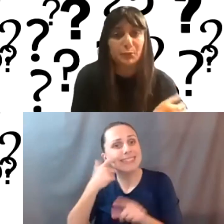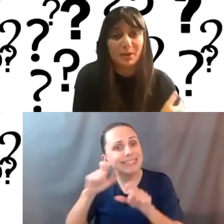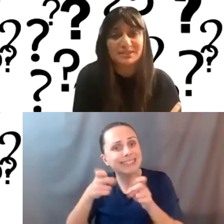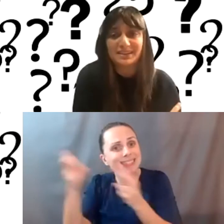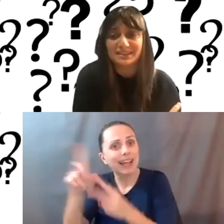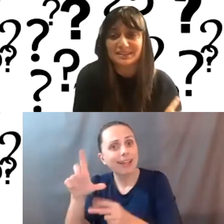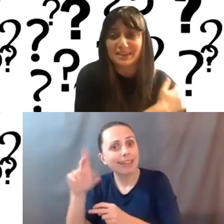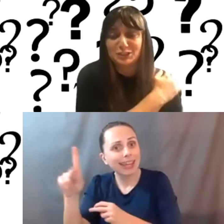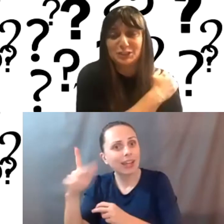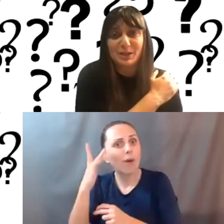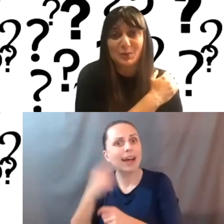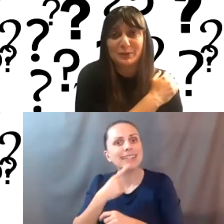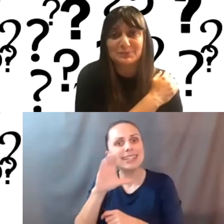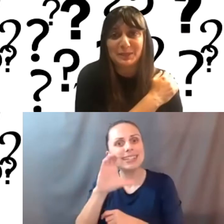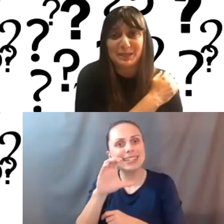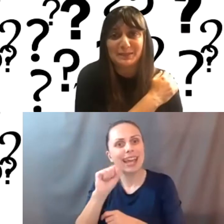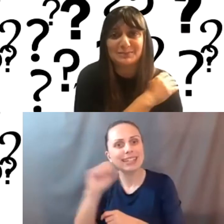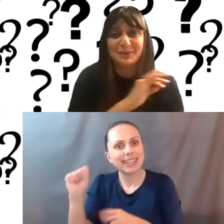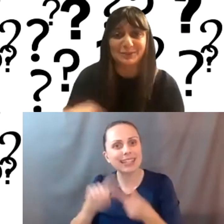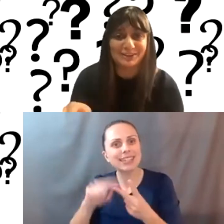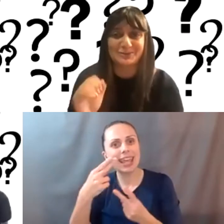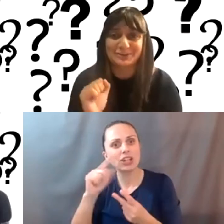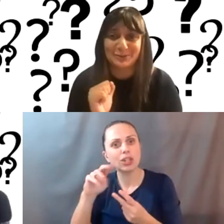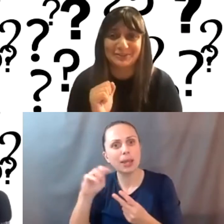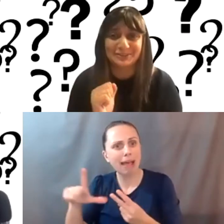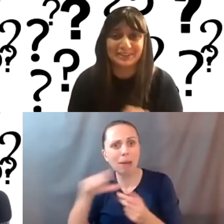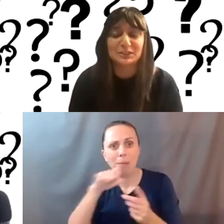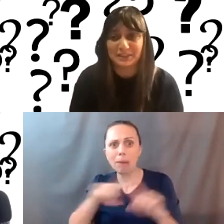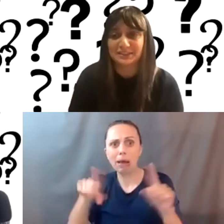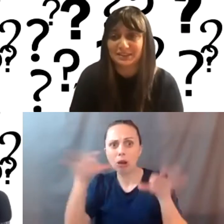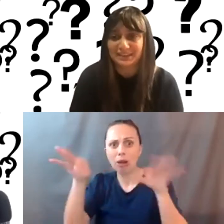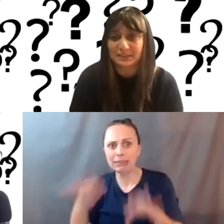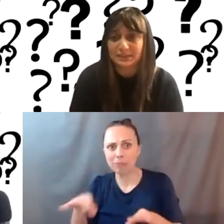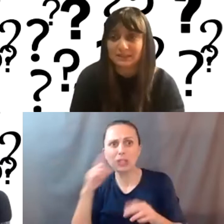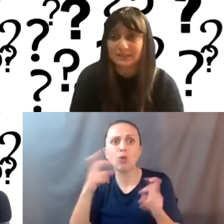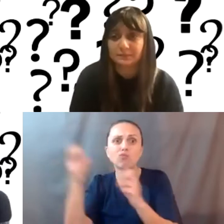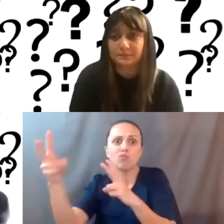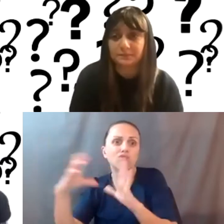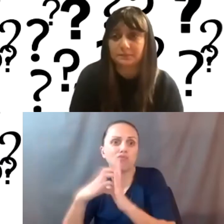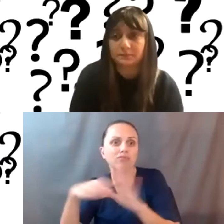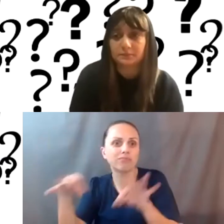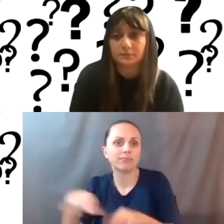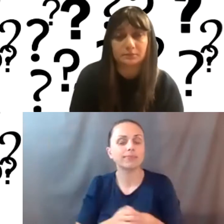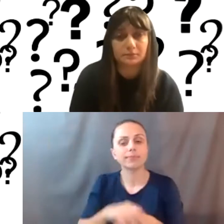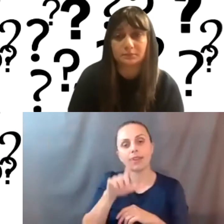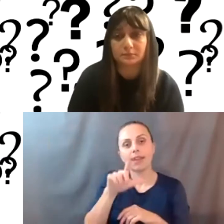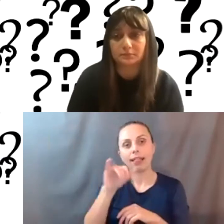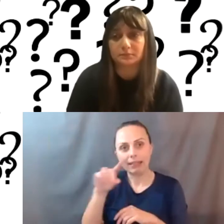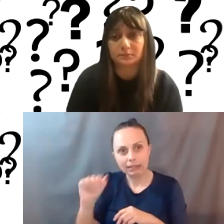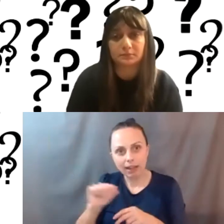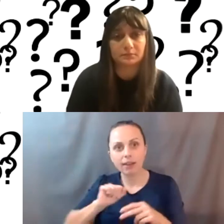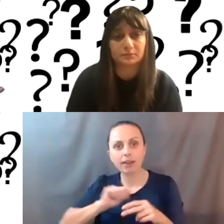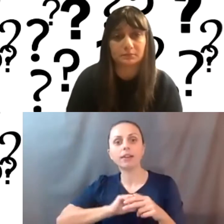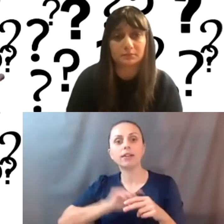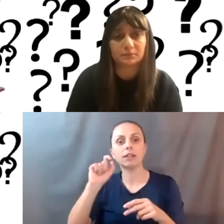cause I threw out CSS and HTML without explaining them. So I thought I would throw in the link, but thank you. Okay. So the, Linda, the free, uh,